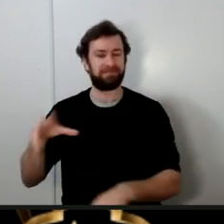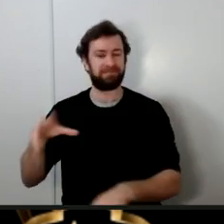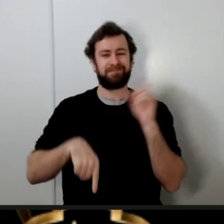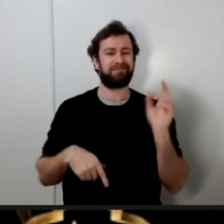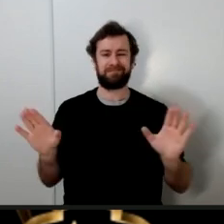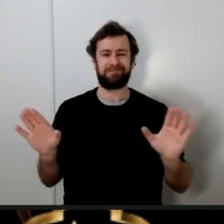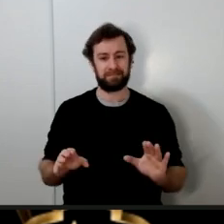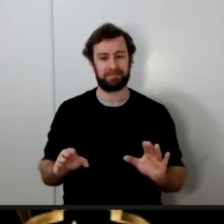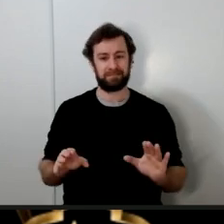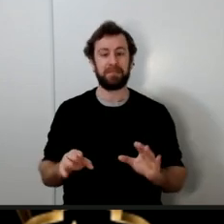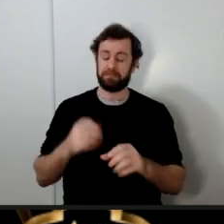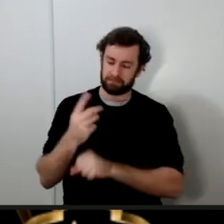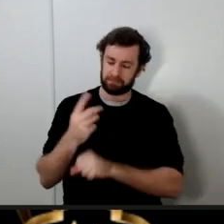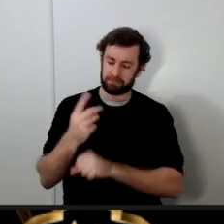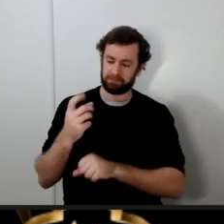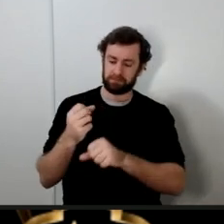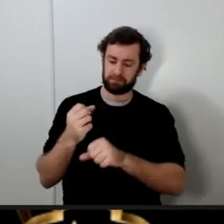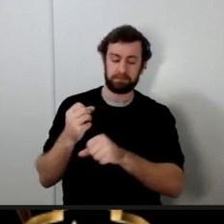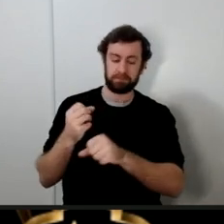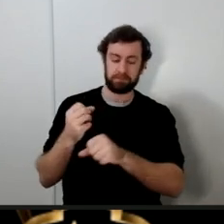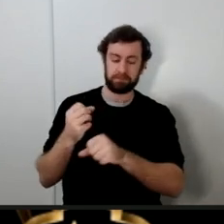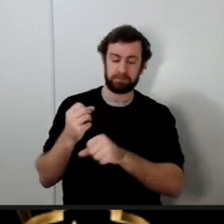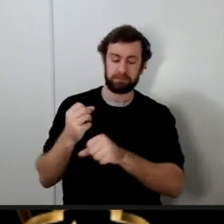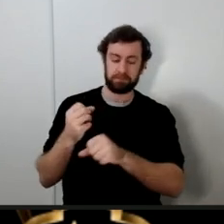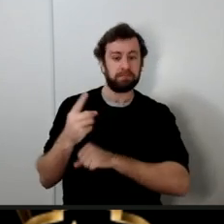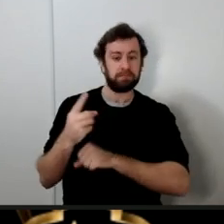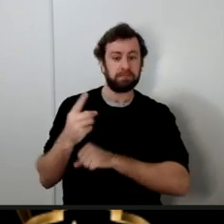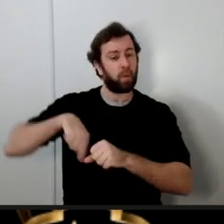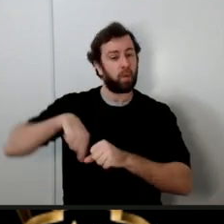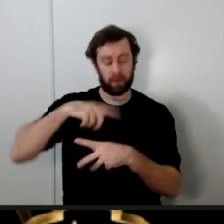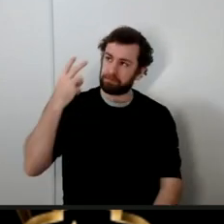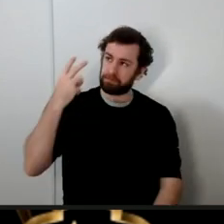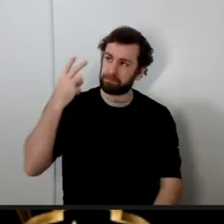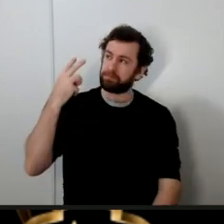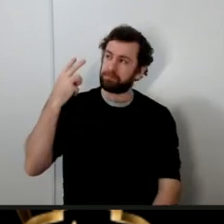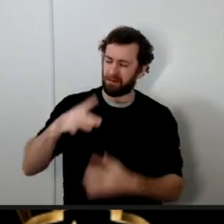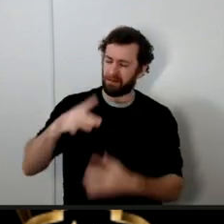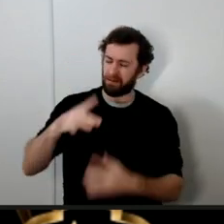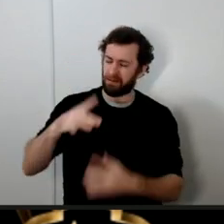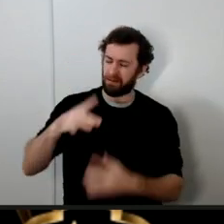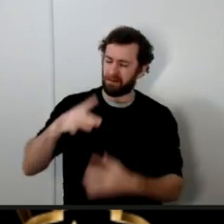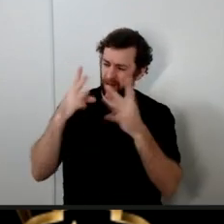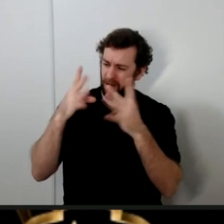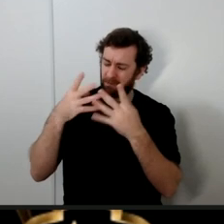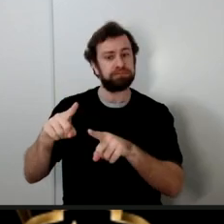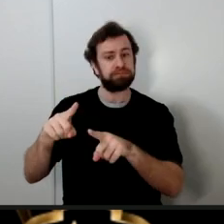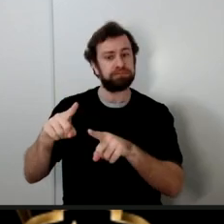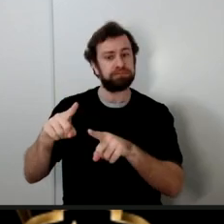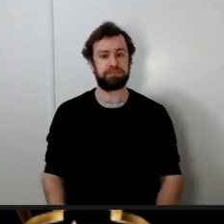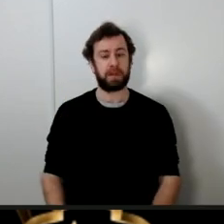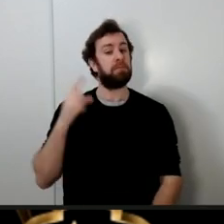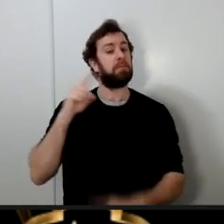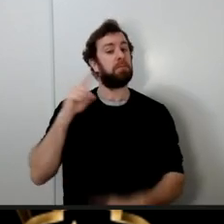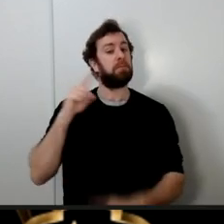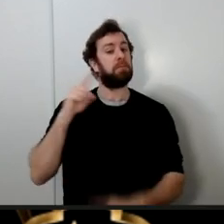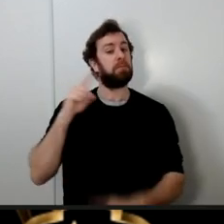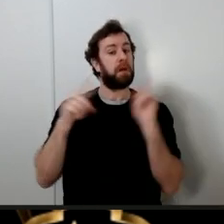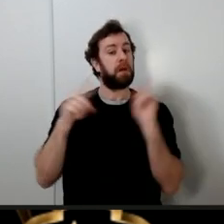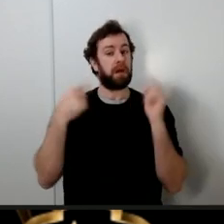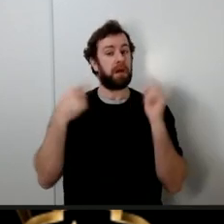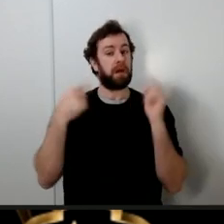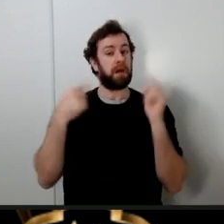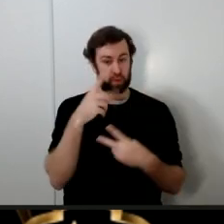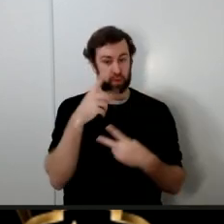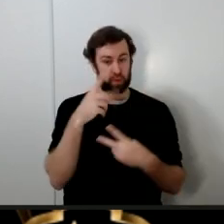commemorate this tragic incident but there are two very important questions here number one